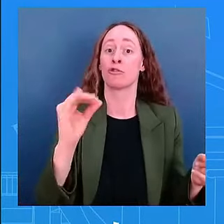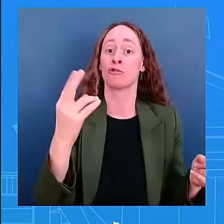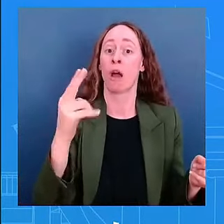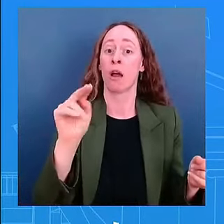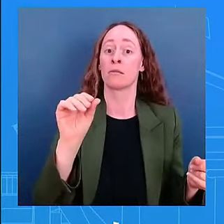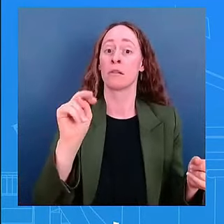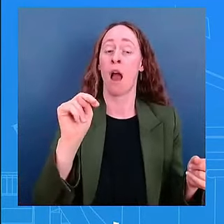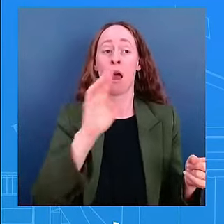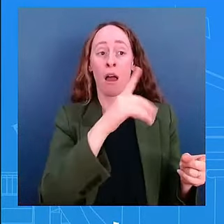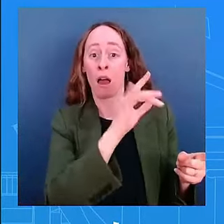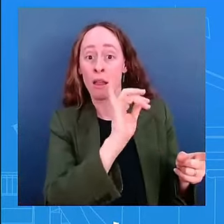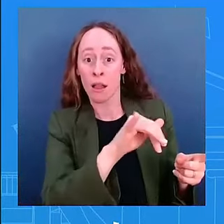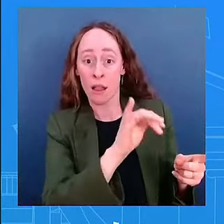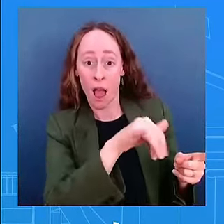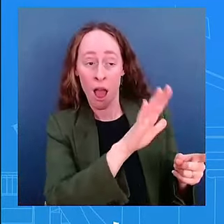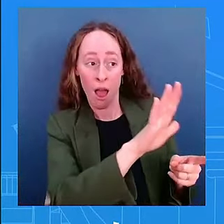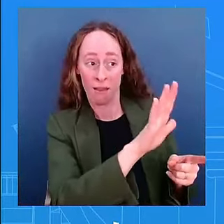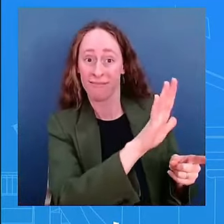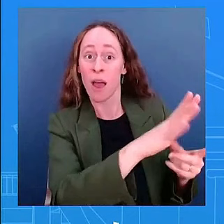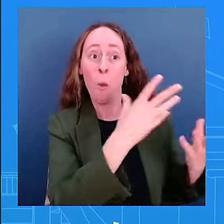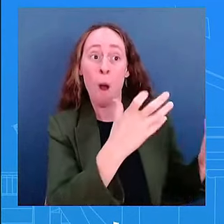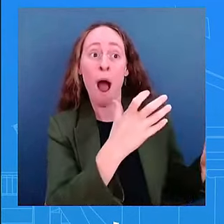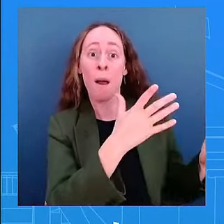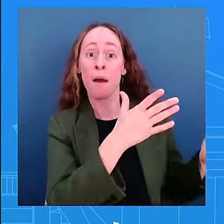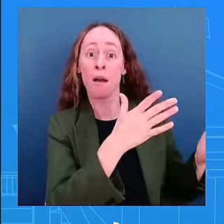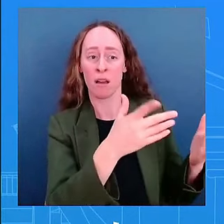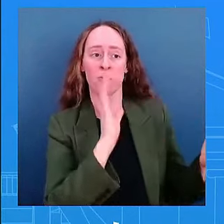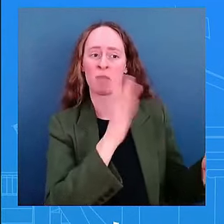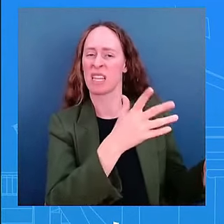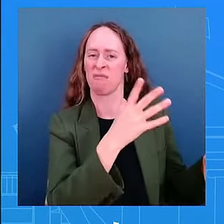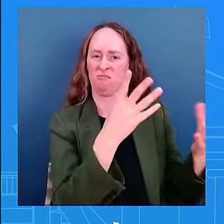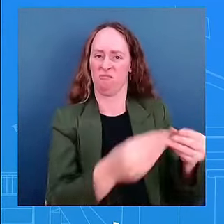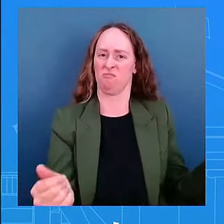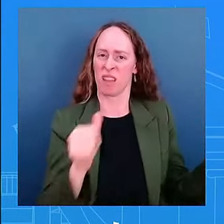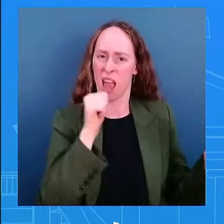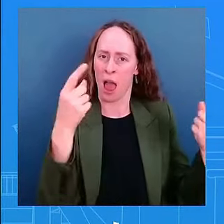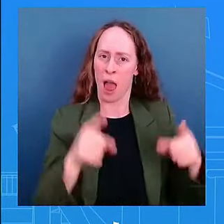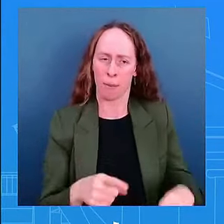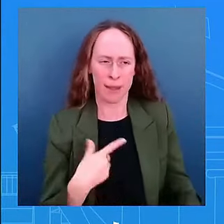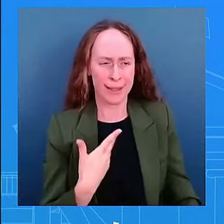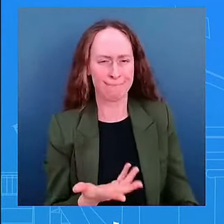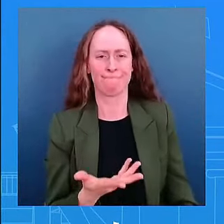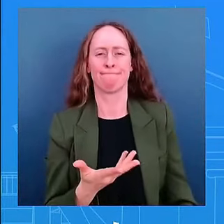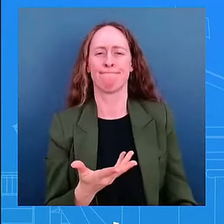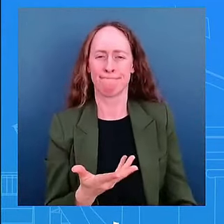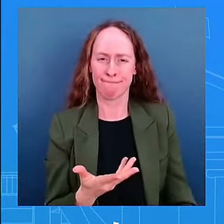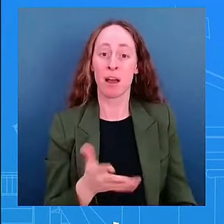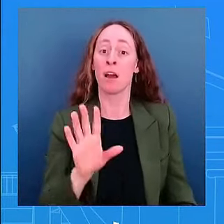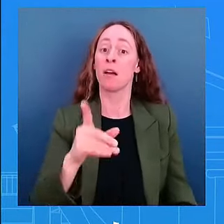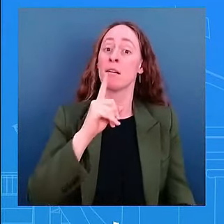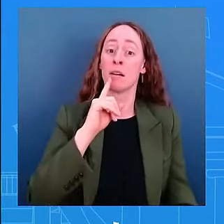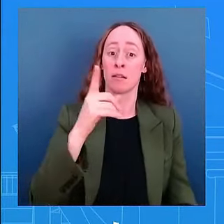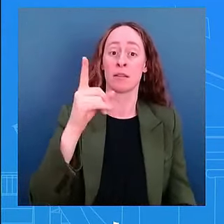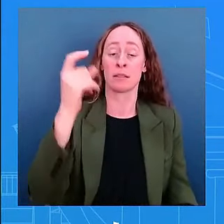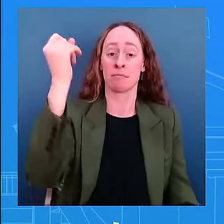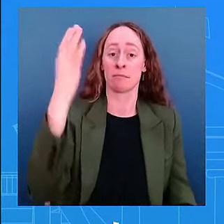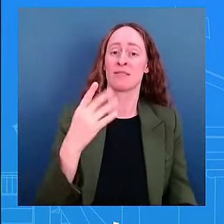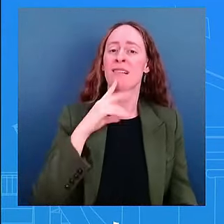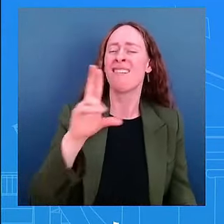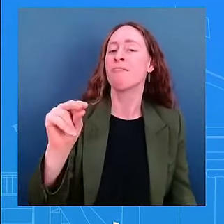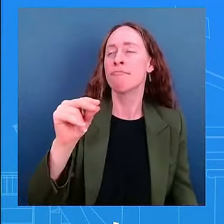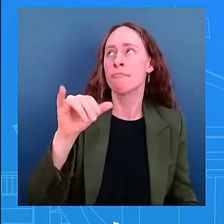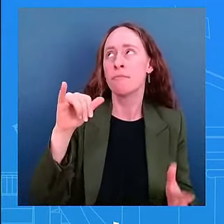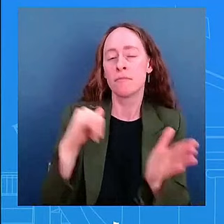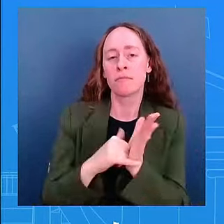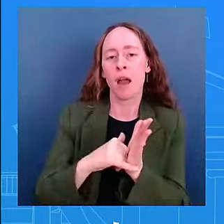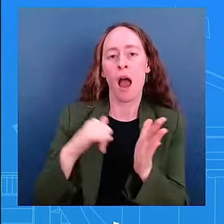and he said what the speaker he reiterated what the speaker said about the scotus reforms uh announcement and then he said that